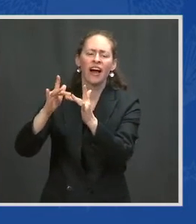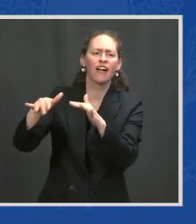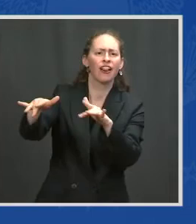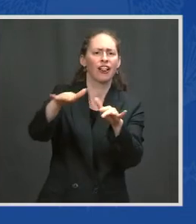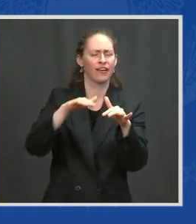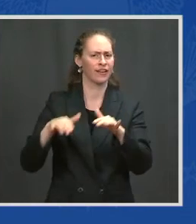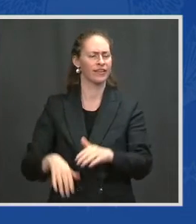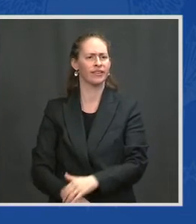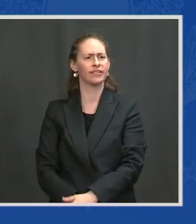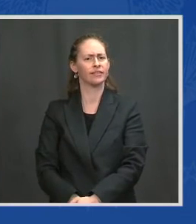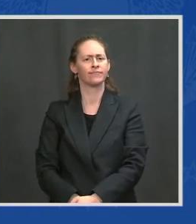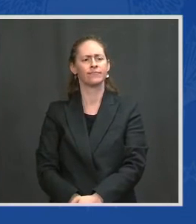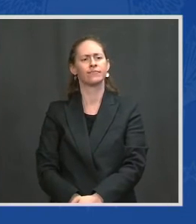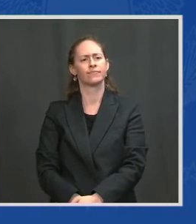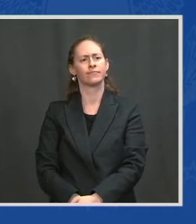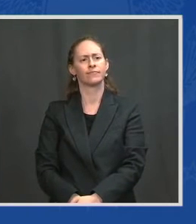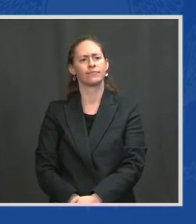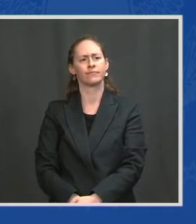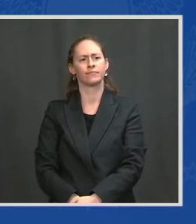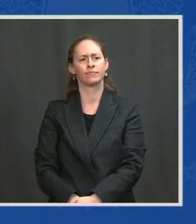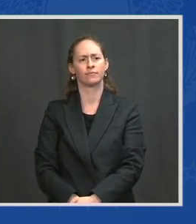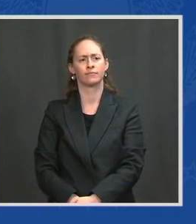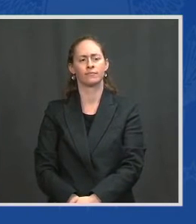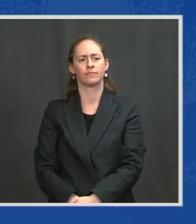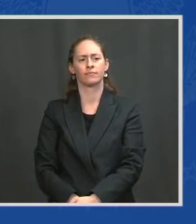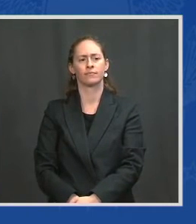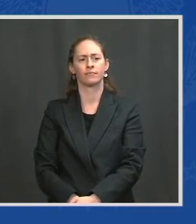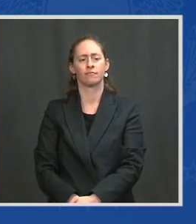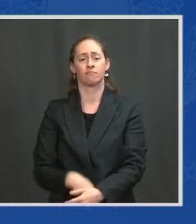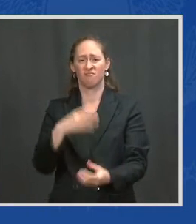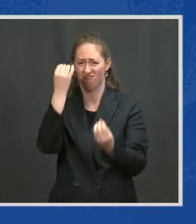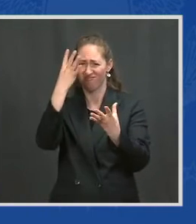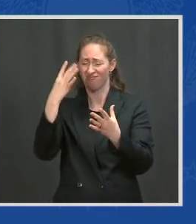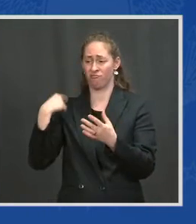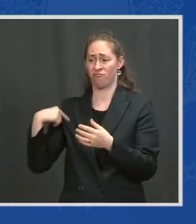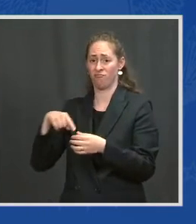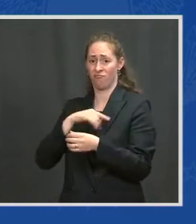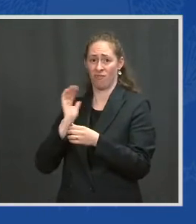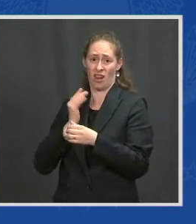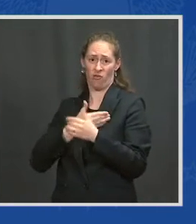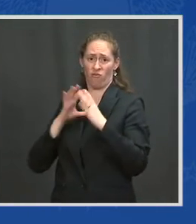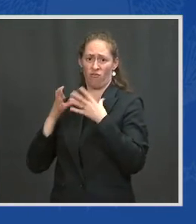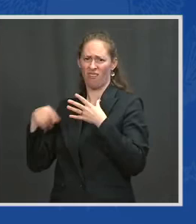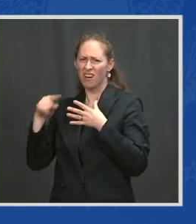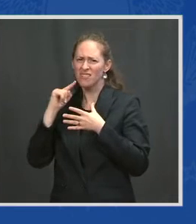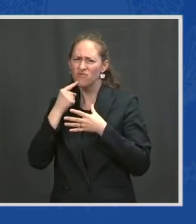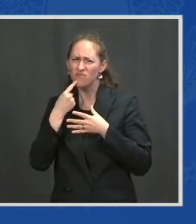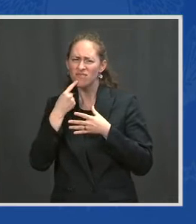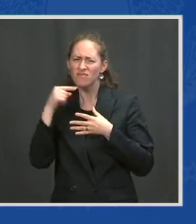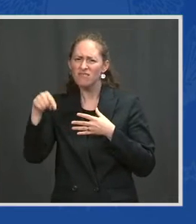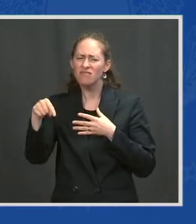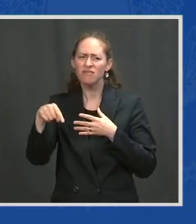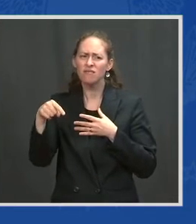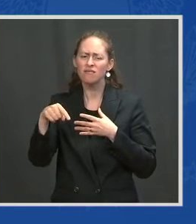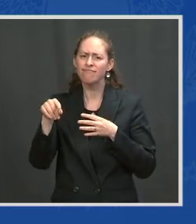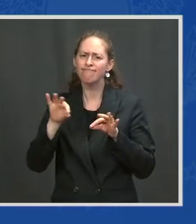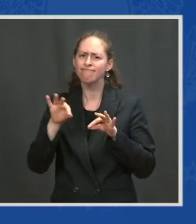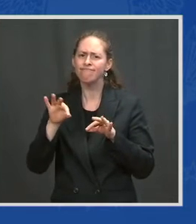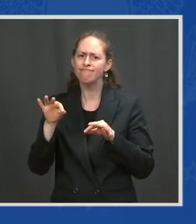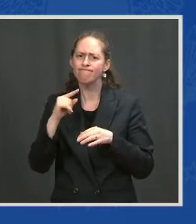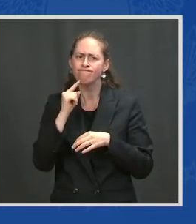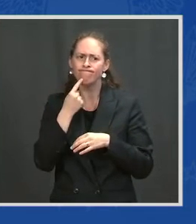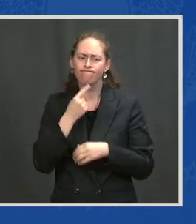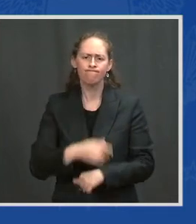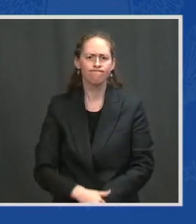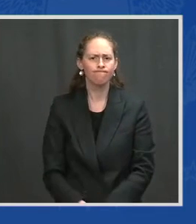issue of this takes this very seriously. We have efforts underway with the FBI and DOJ Department